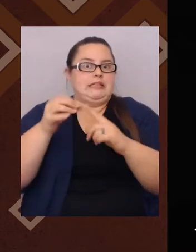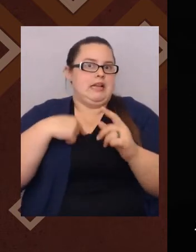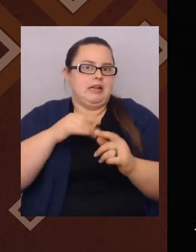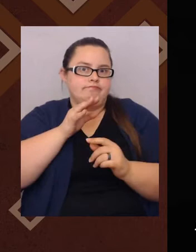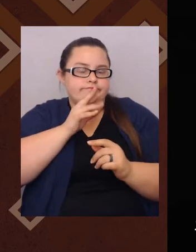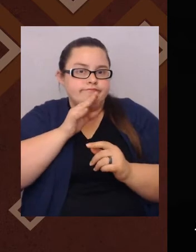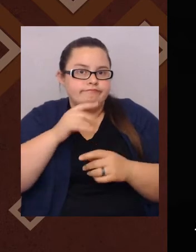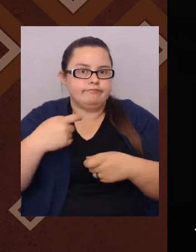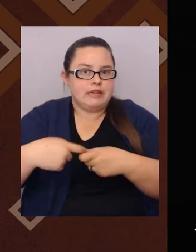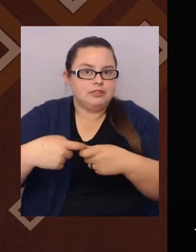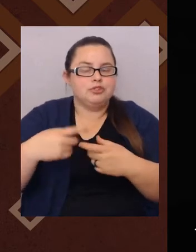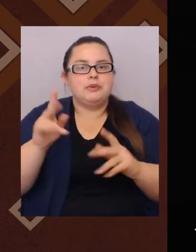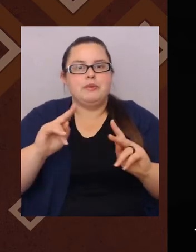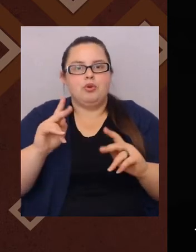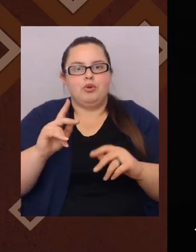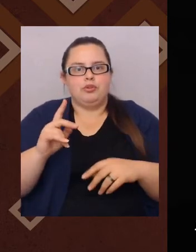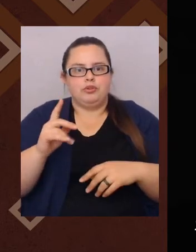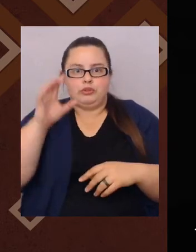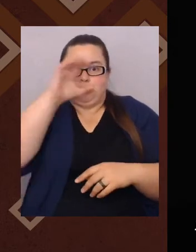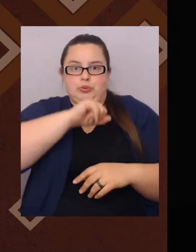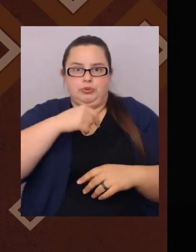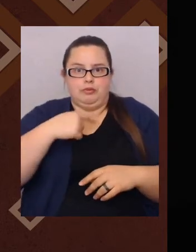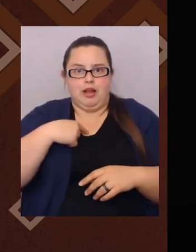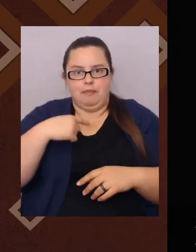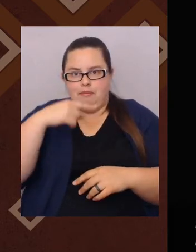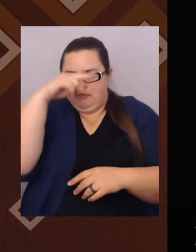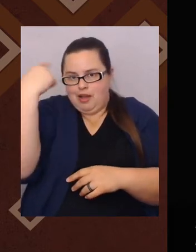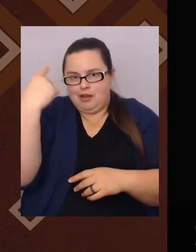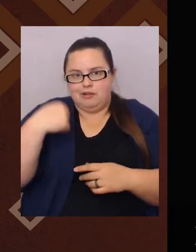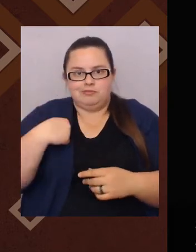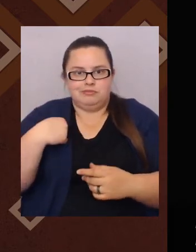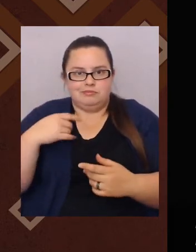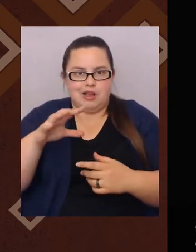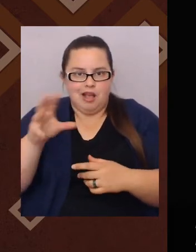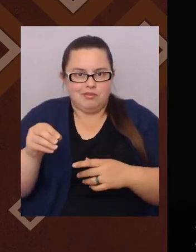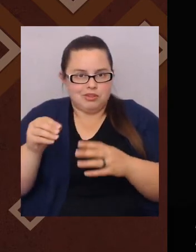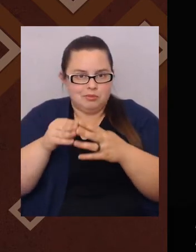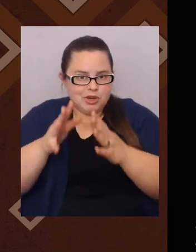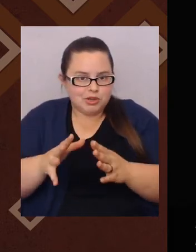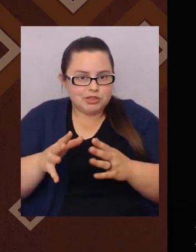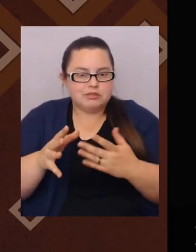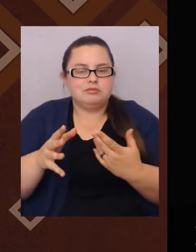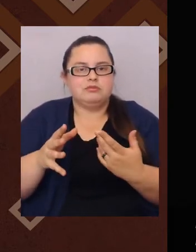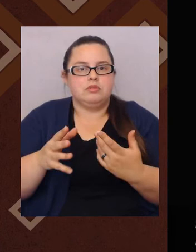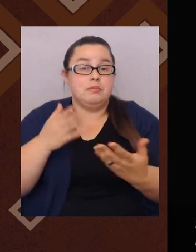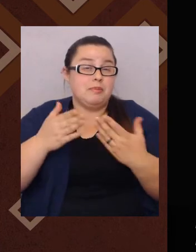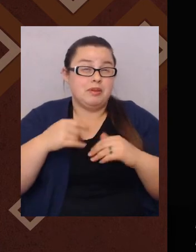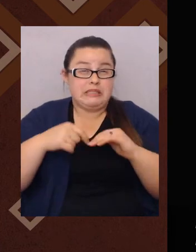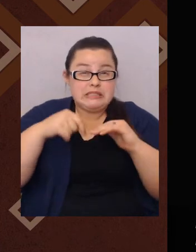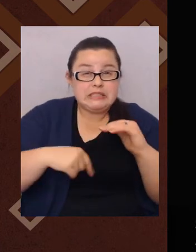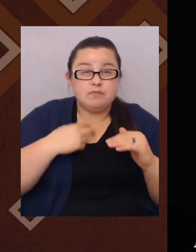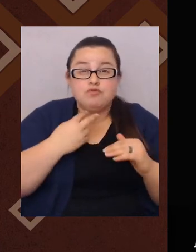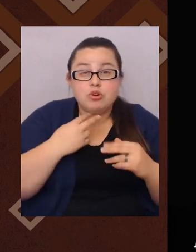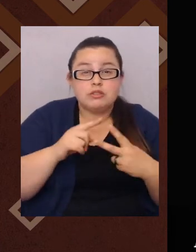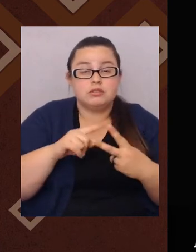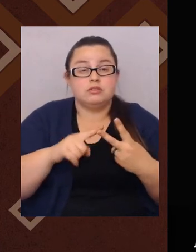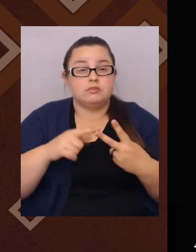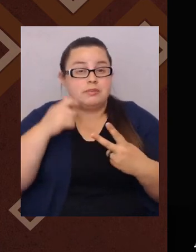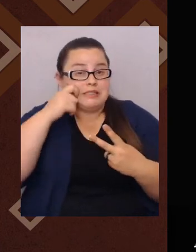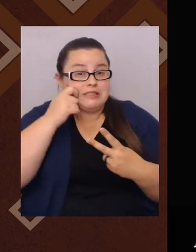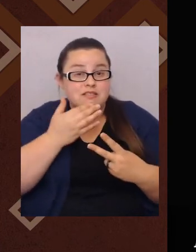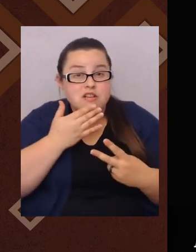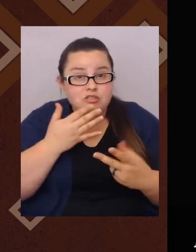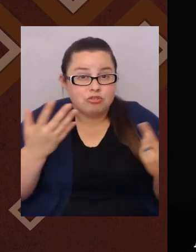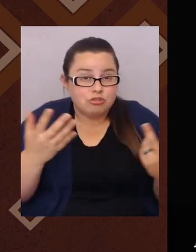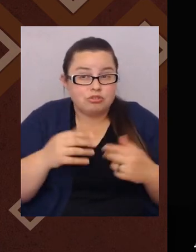And that's, those are, that's a lot to navigate. But at this point in my life, I actually don't identify as Guatemalan. And it's something that I guess a